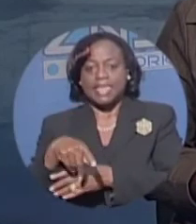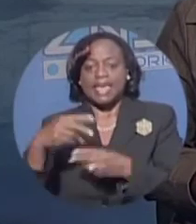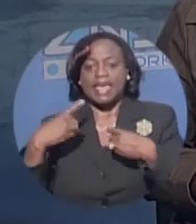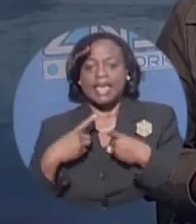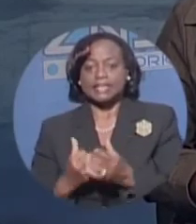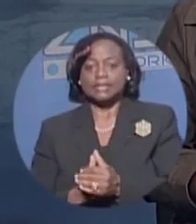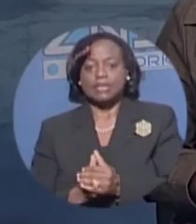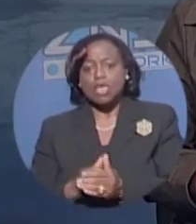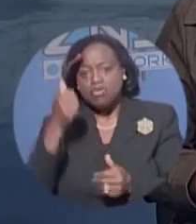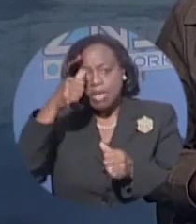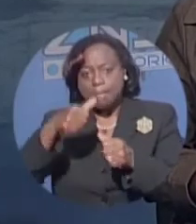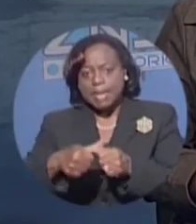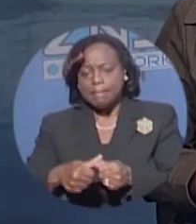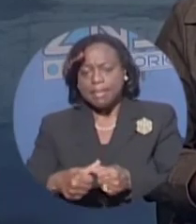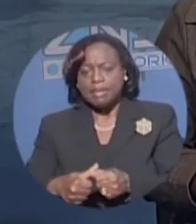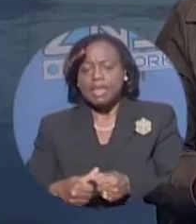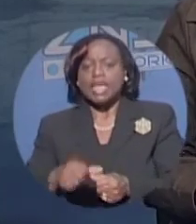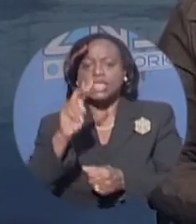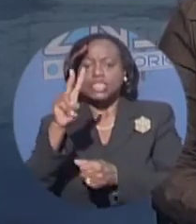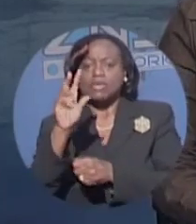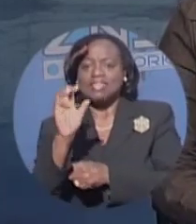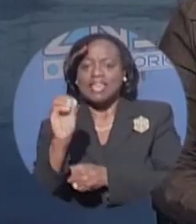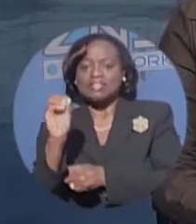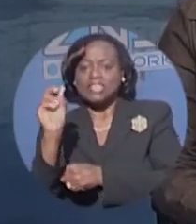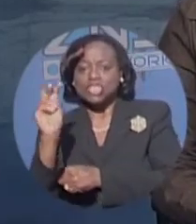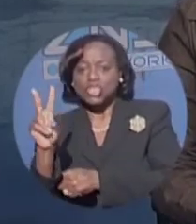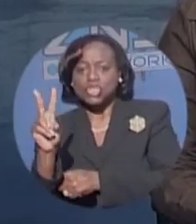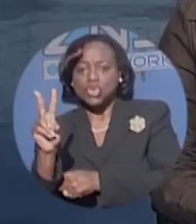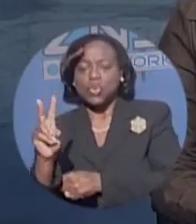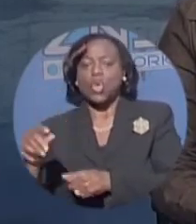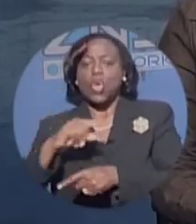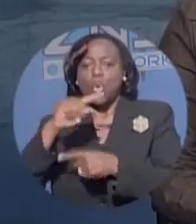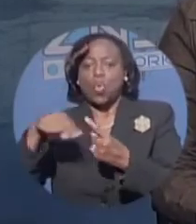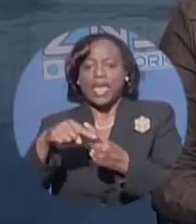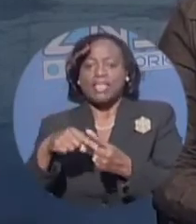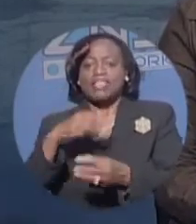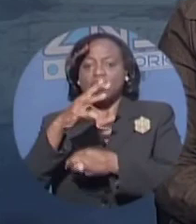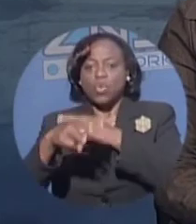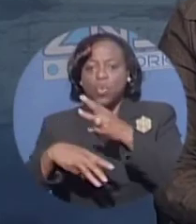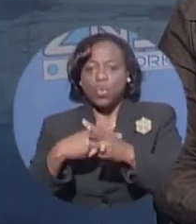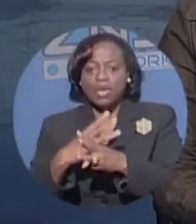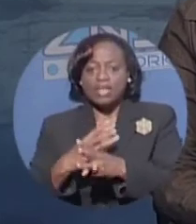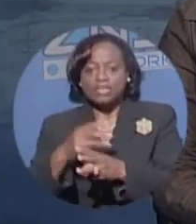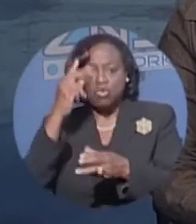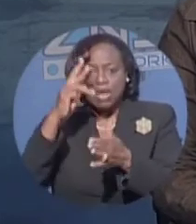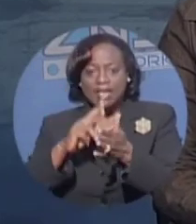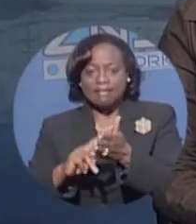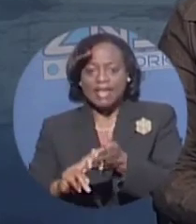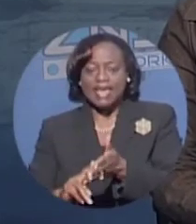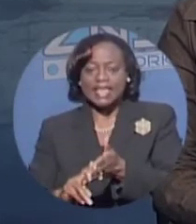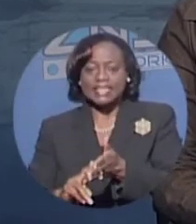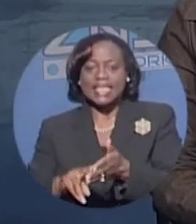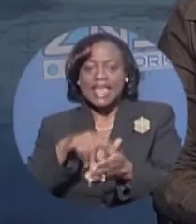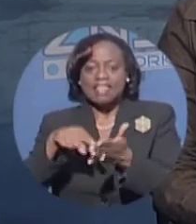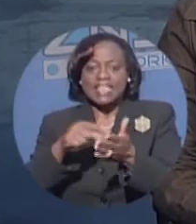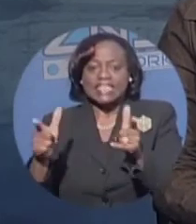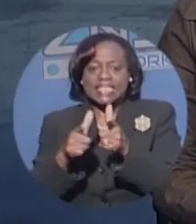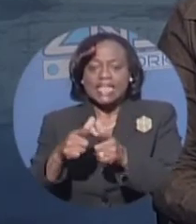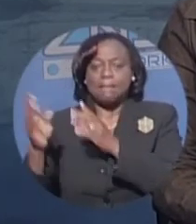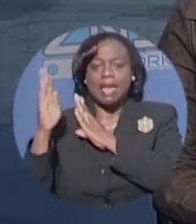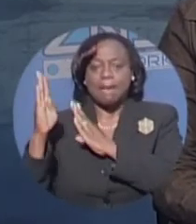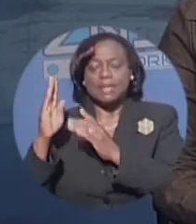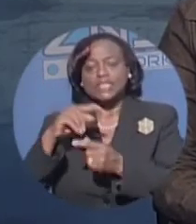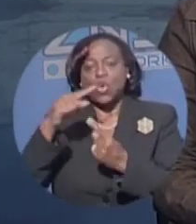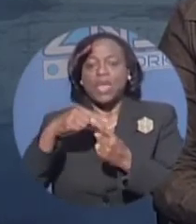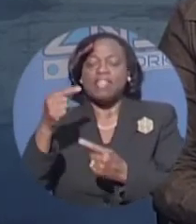of 2000, when the world got to witness the sports power of this little Bahamas as the Golden Girls won the four by 100 meter relay